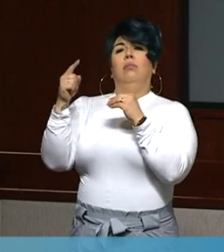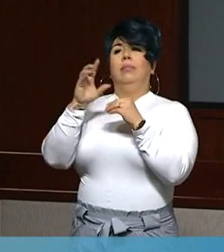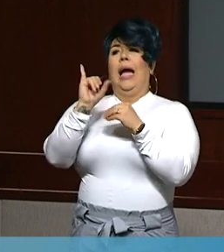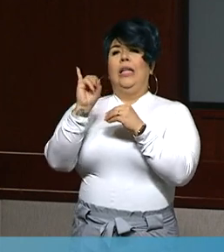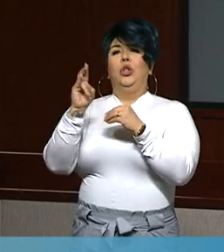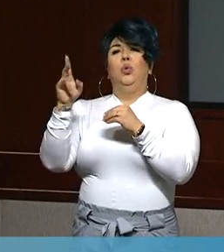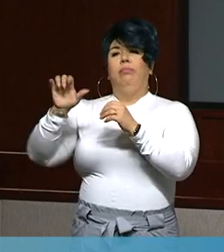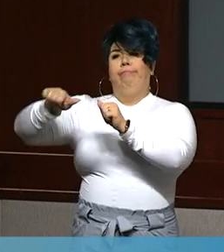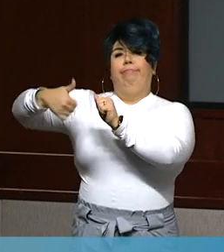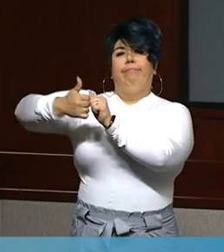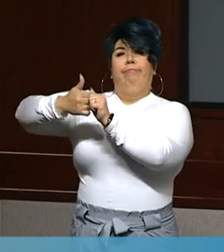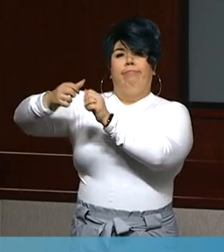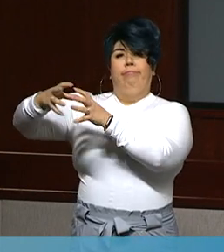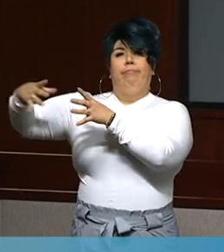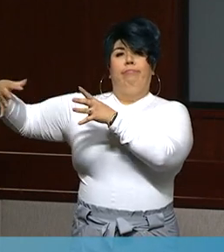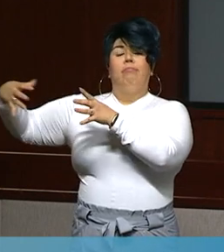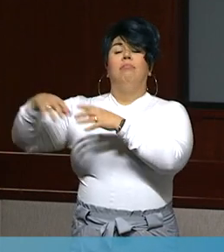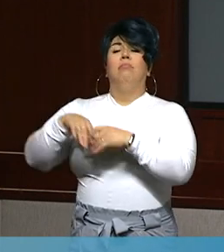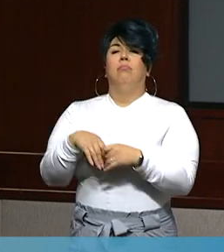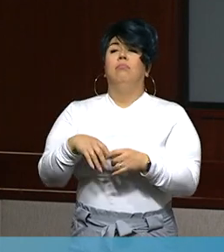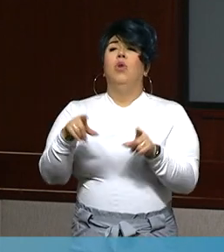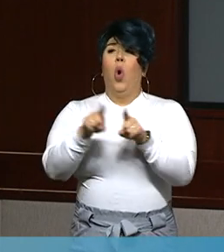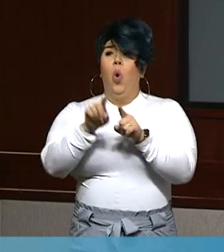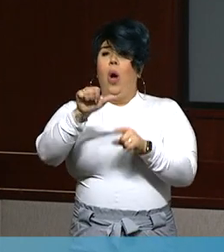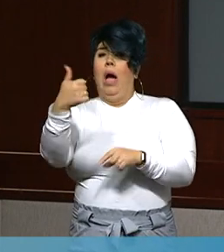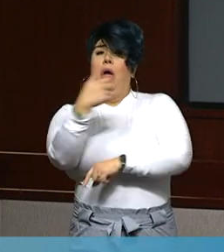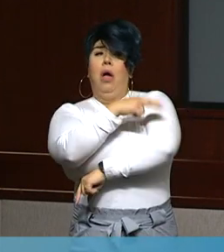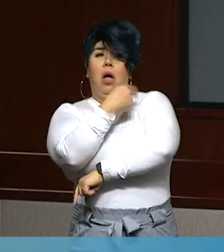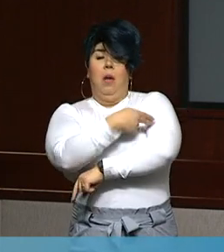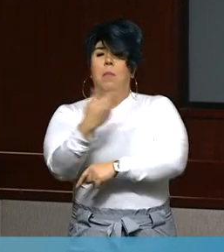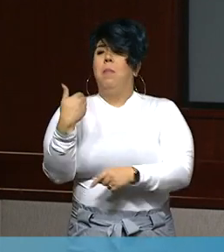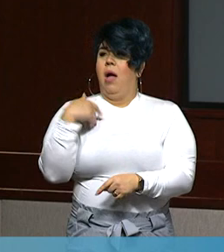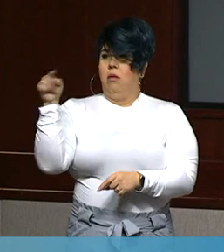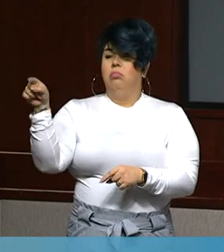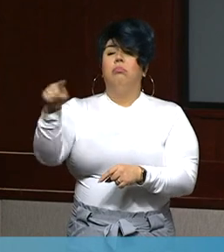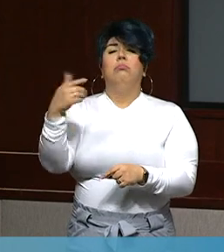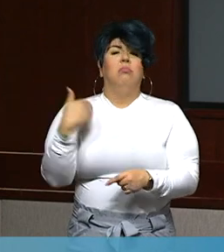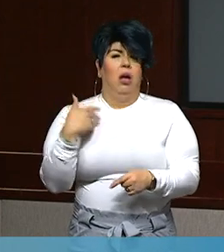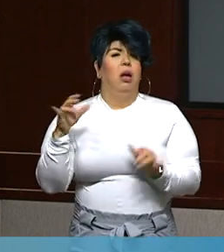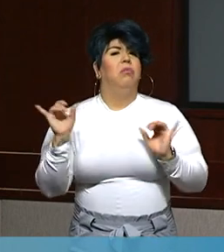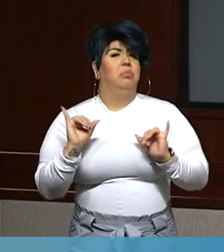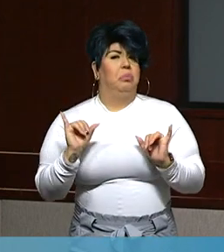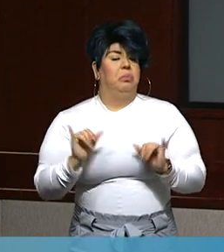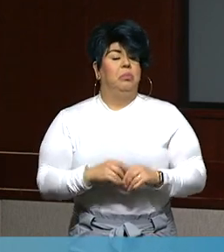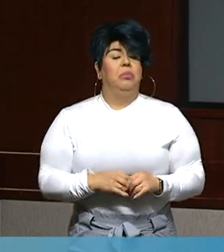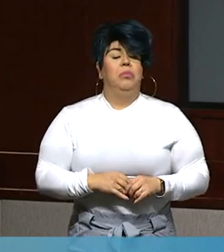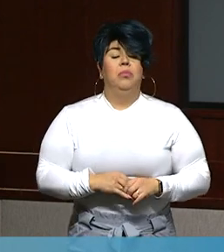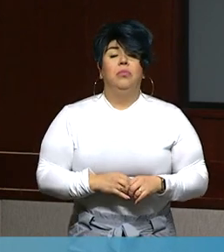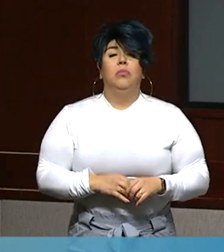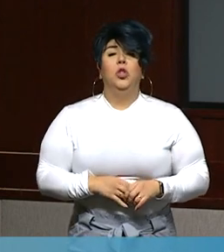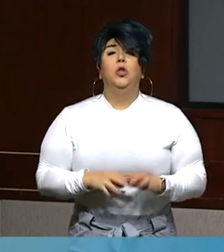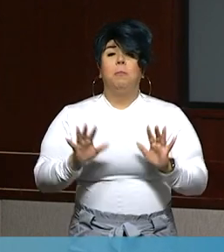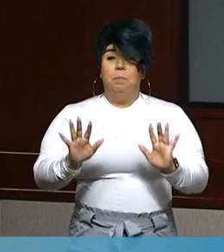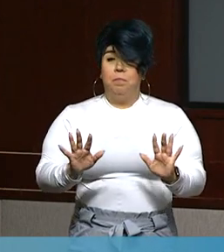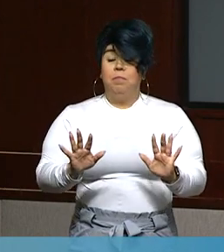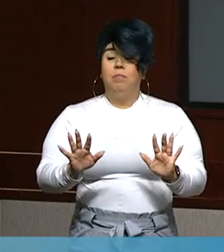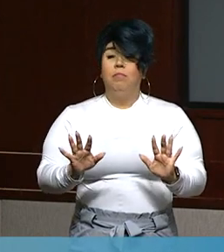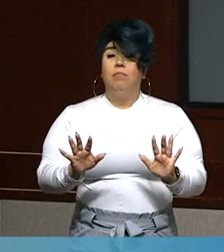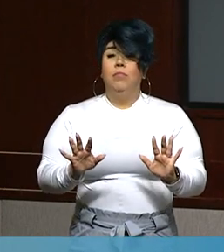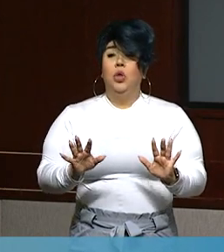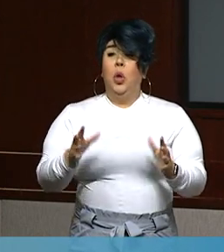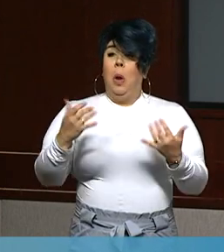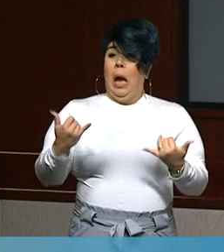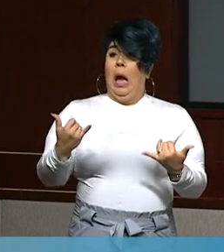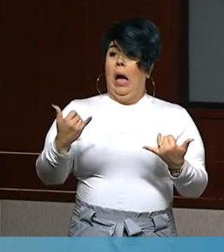as well as in other hospital facilities. Now is not the time where we are at